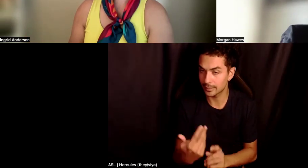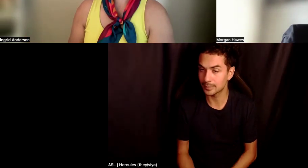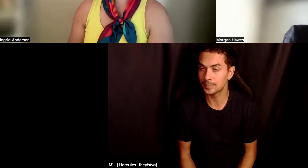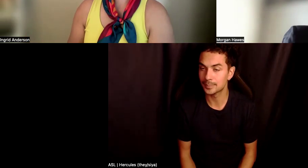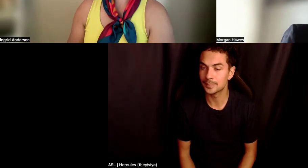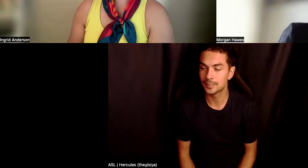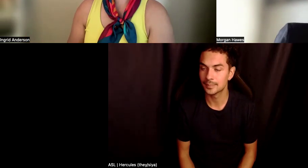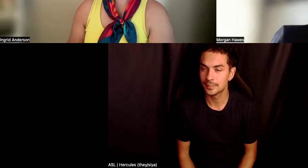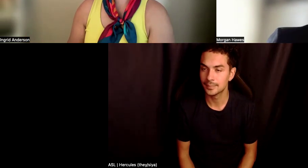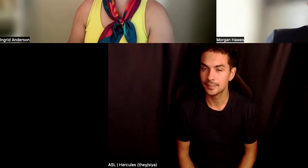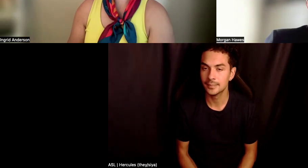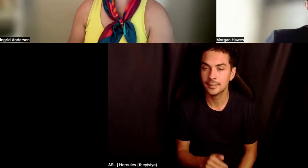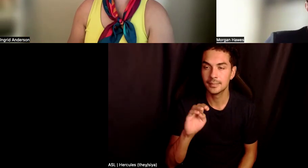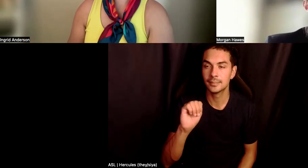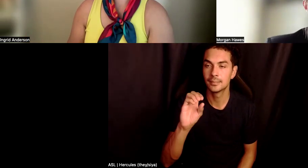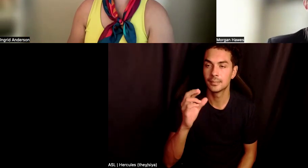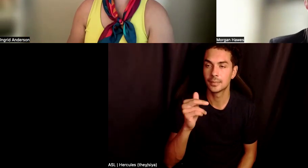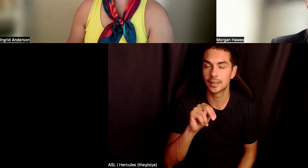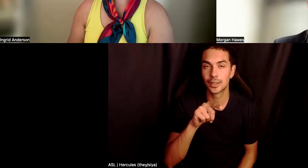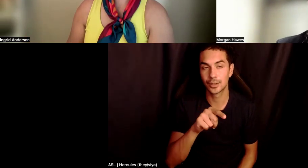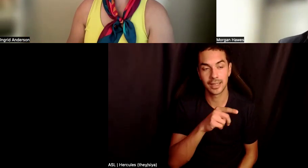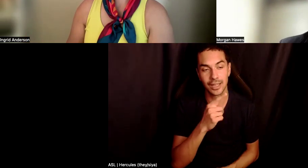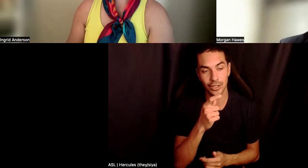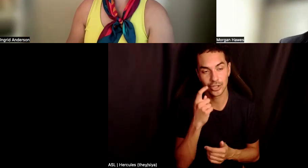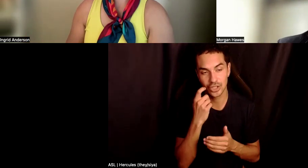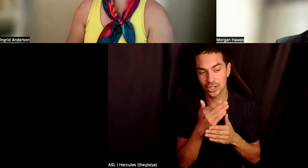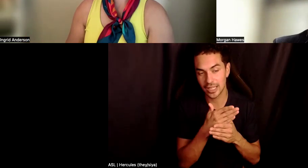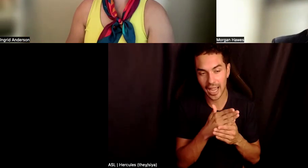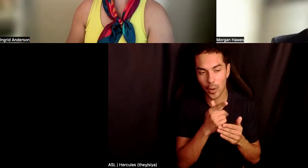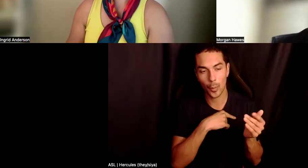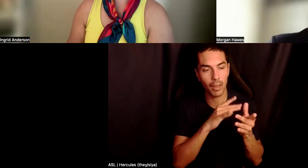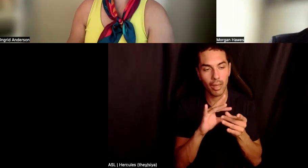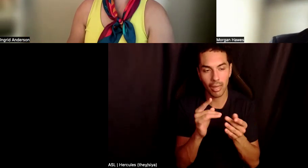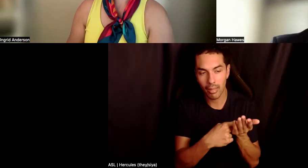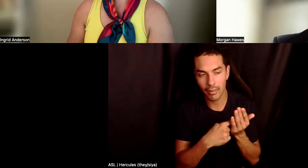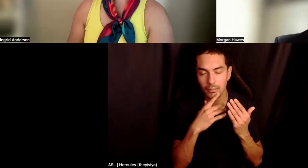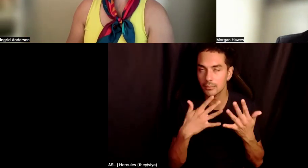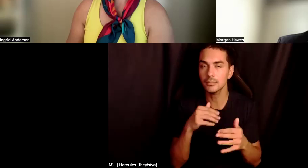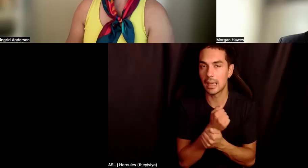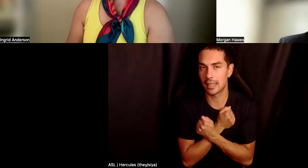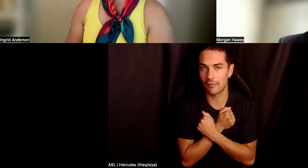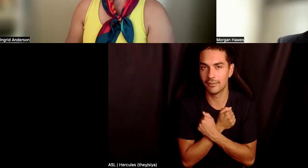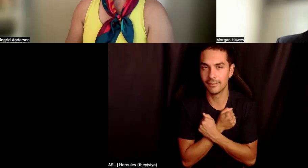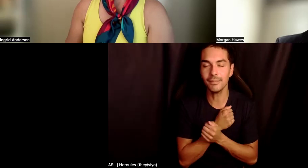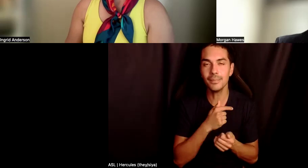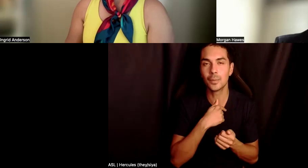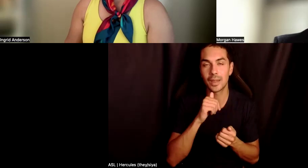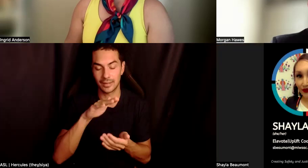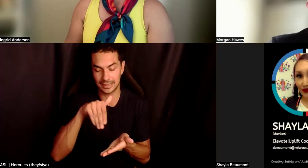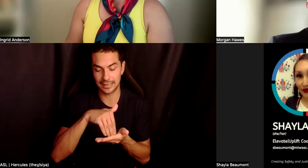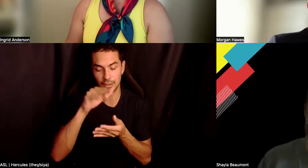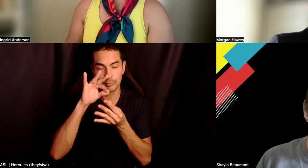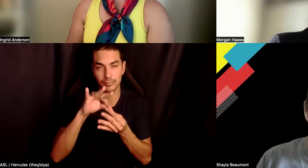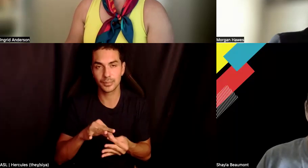Yeah, absolutely. And I love everything that was already shared, right? Like just about, um, sort of centering survivors'